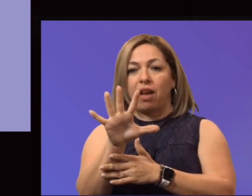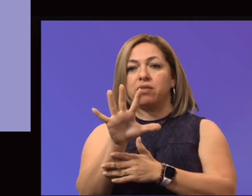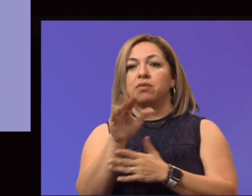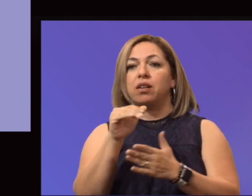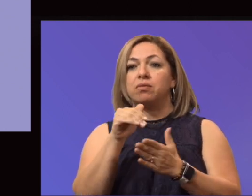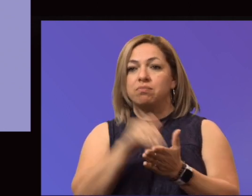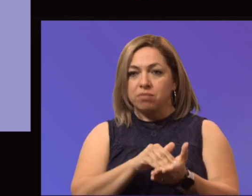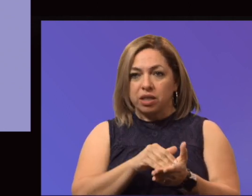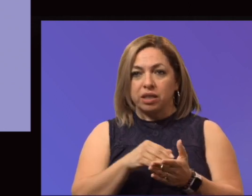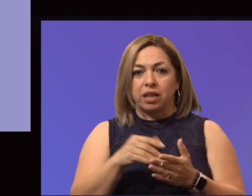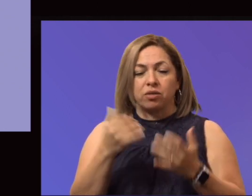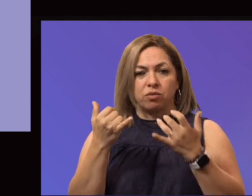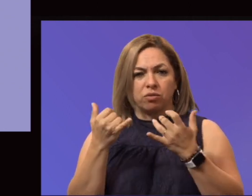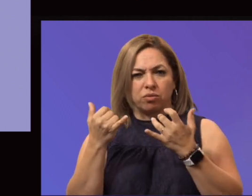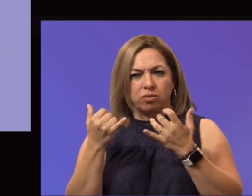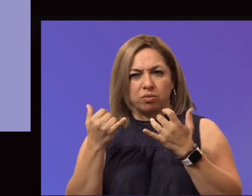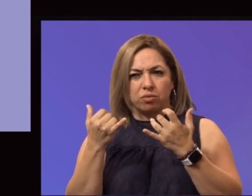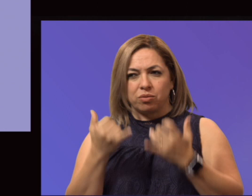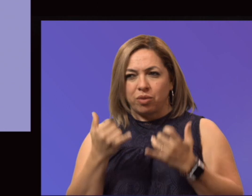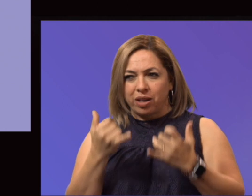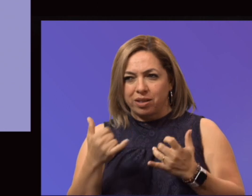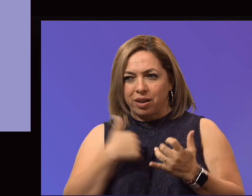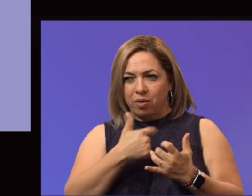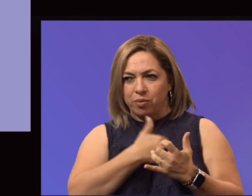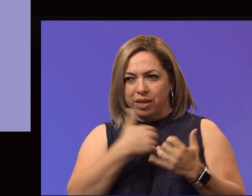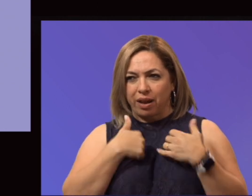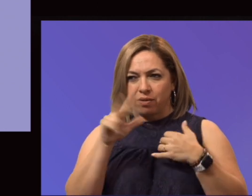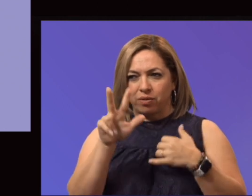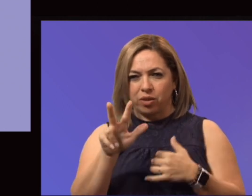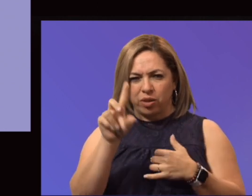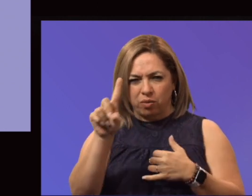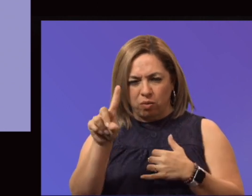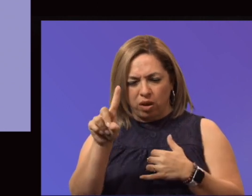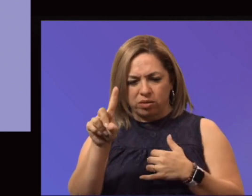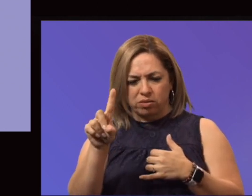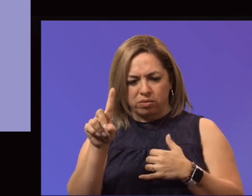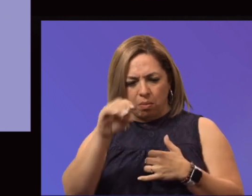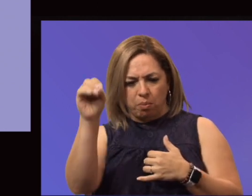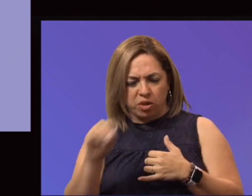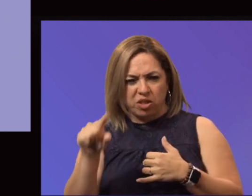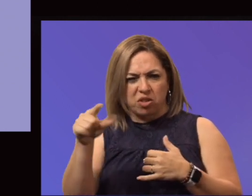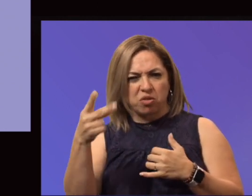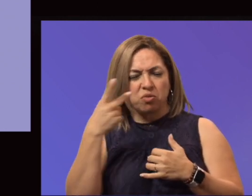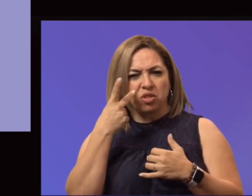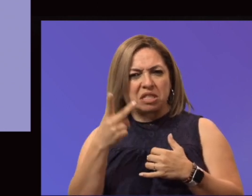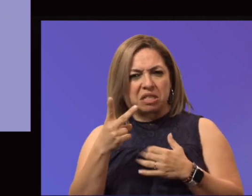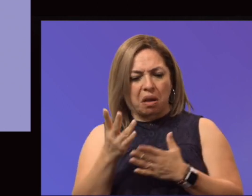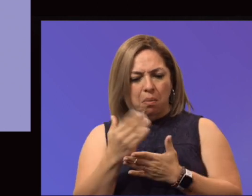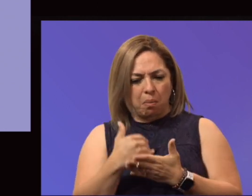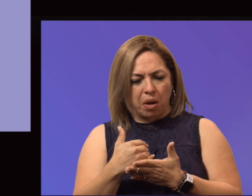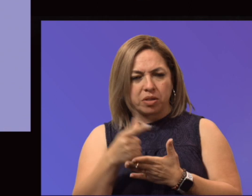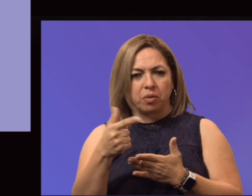that shortly, it's now $31.6 million, or 21%. And then you see the rest of the budget. In addition, we have